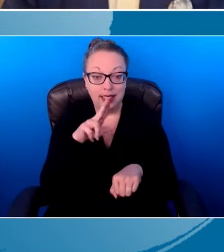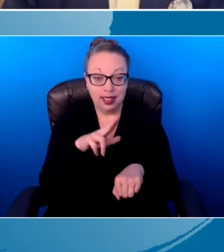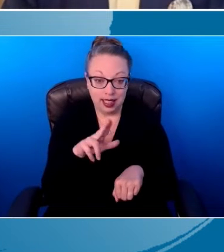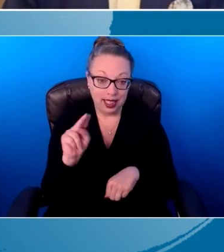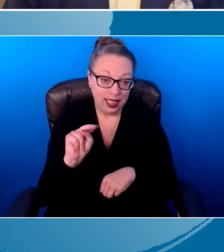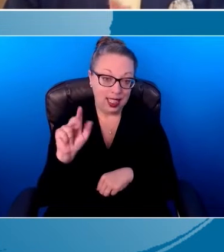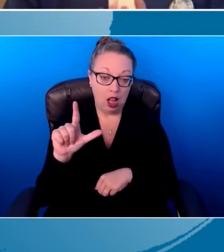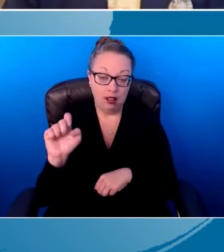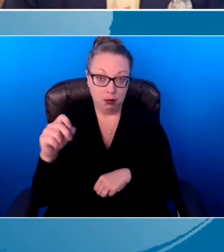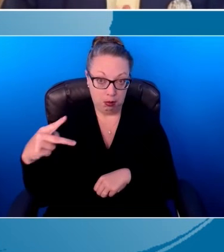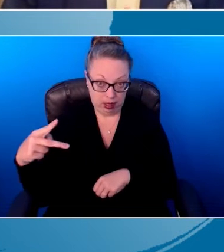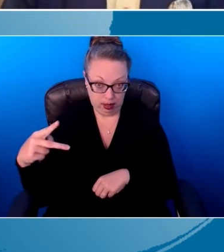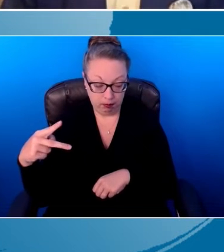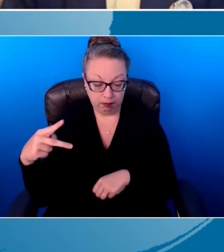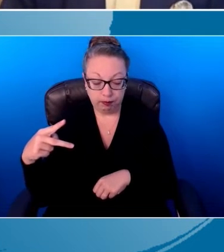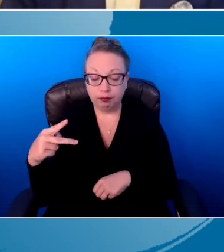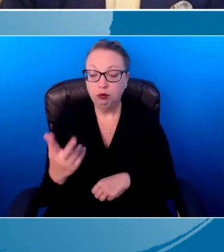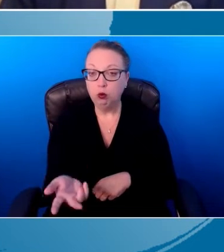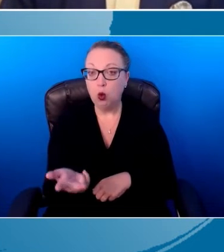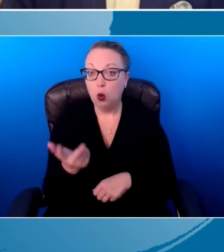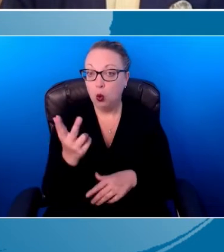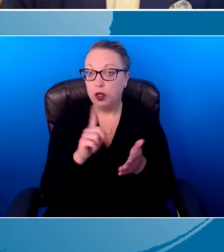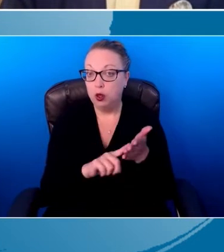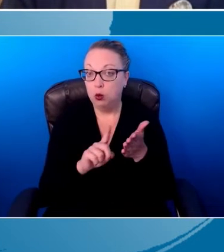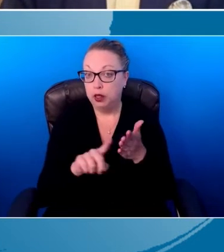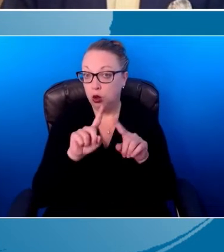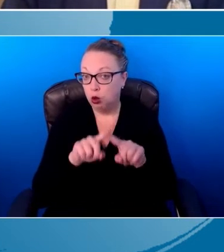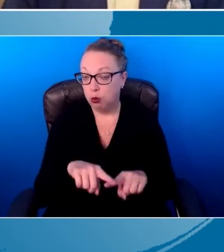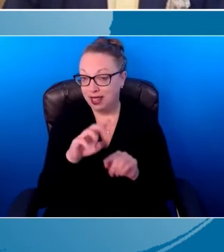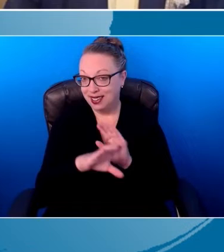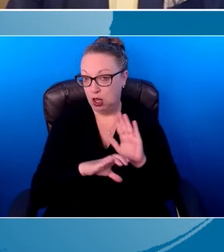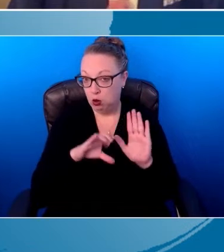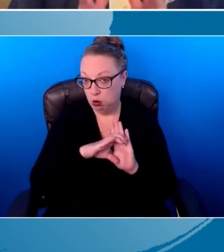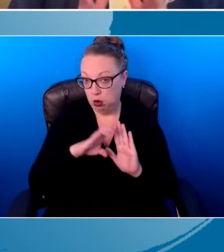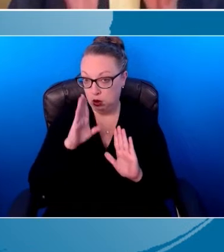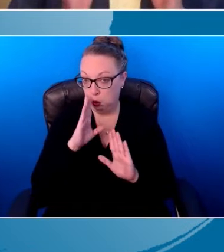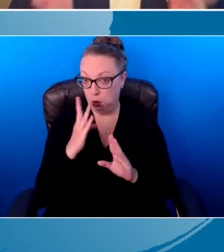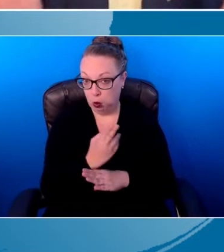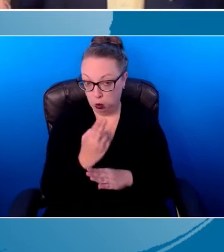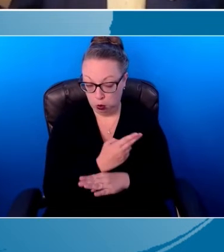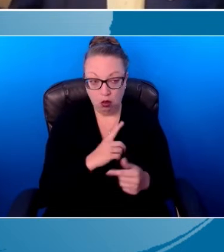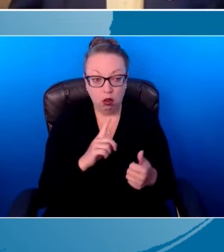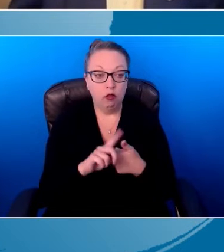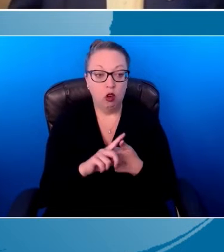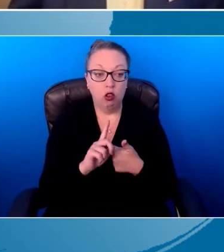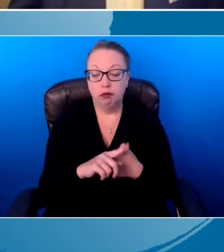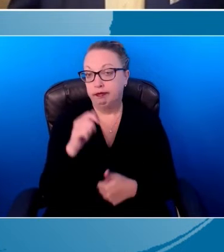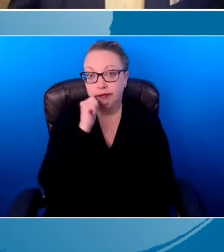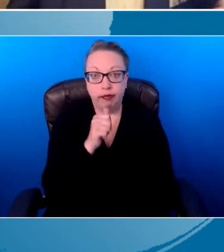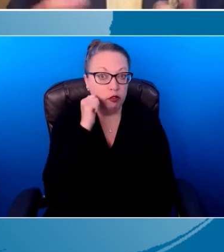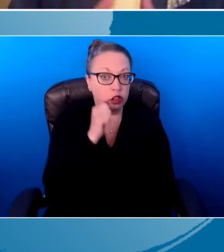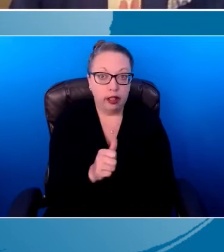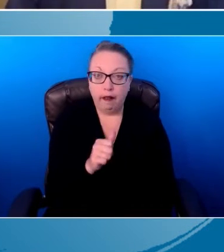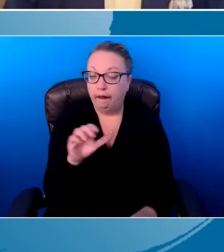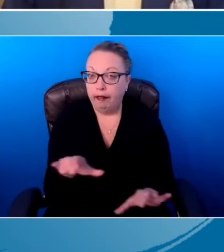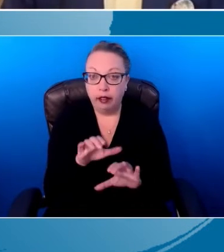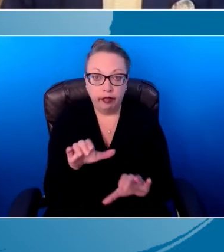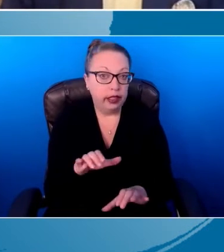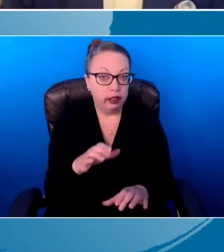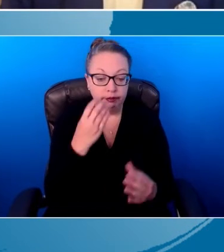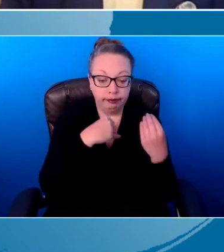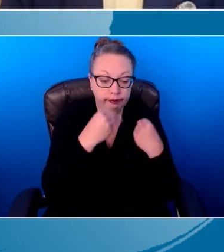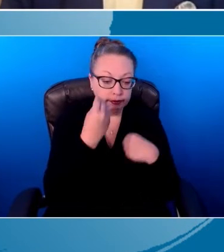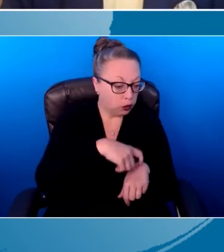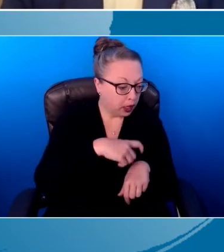practices, there are three research-based characteristics that we would use. First, we use everyday activities. Meal time, bath time,